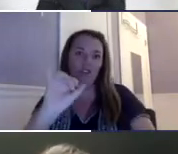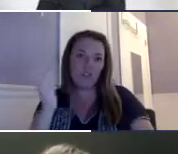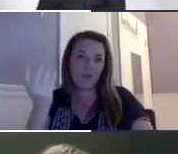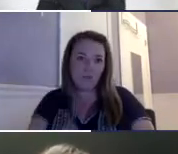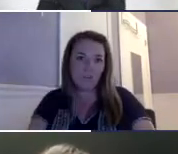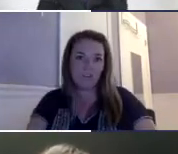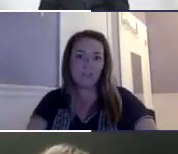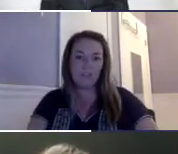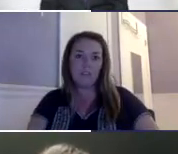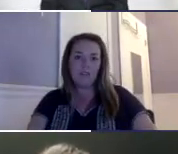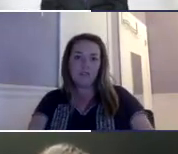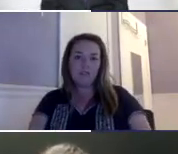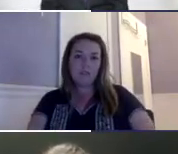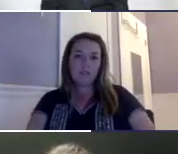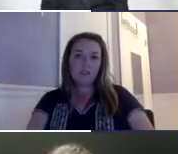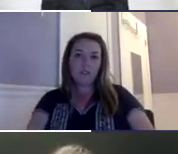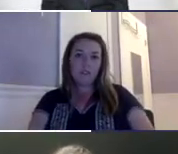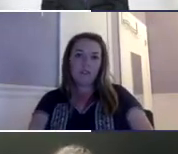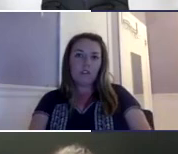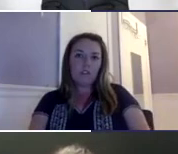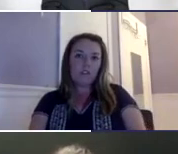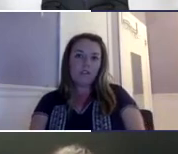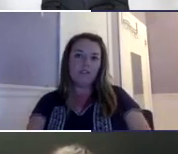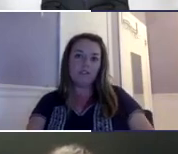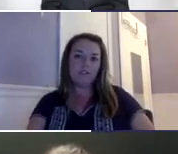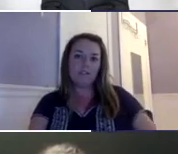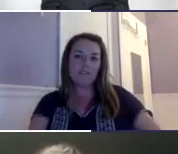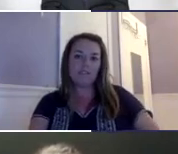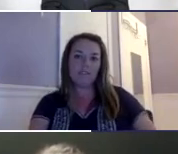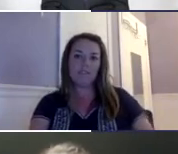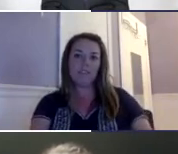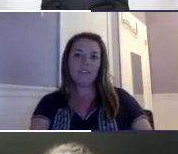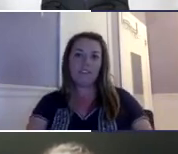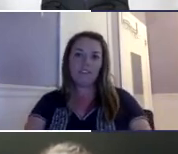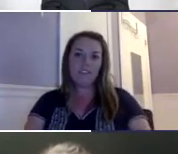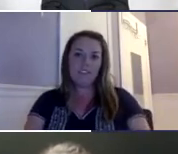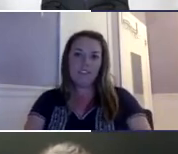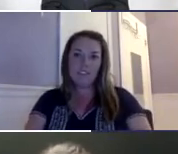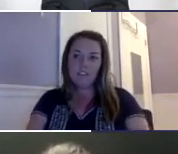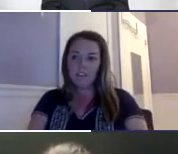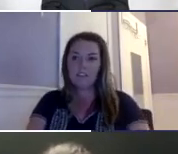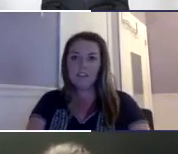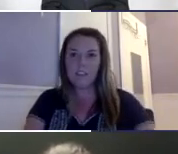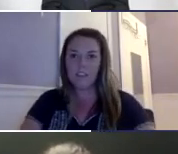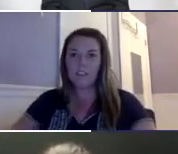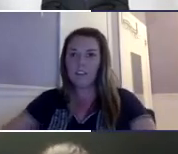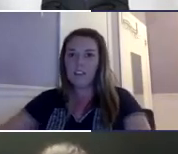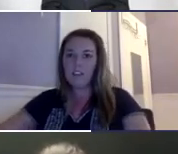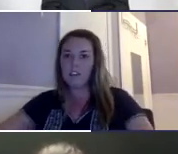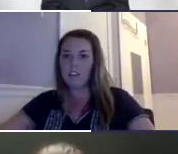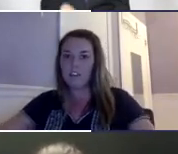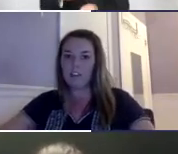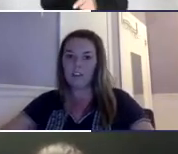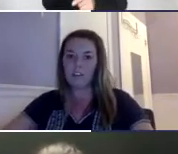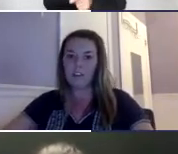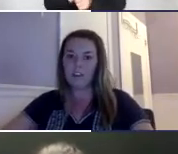handling masks with coronavirus going on. So it's, it's a double-edged sword. Okay. Yeah. Um, and you are